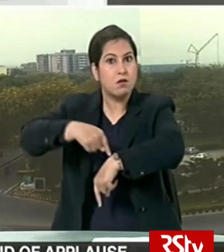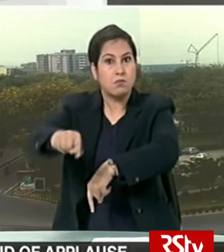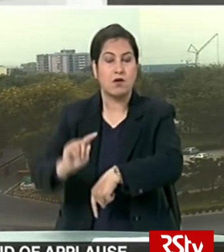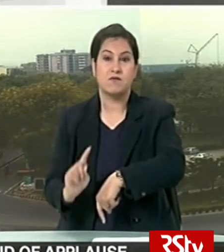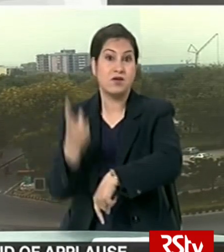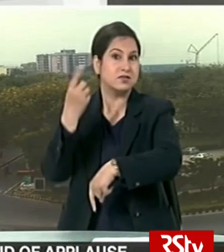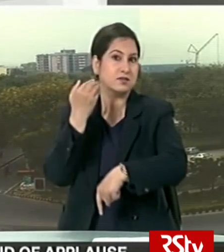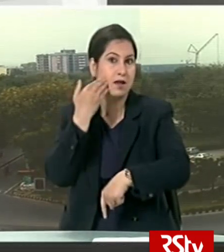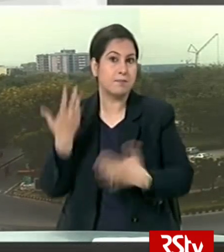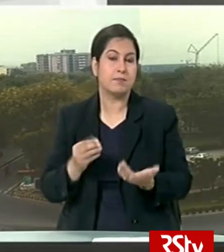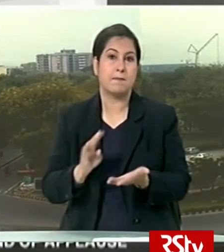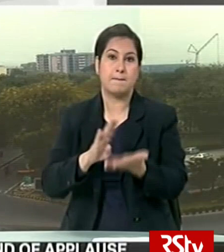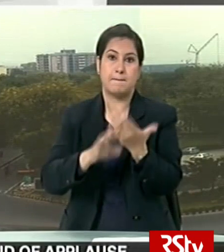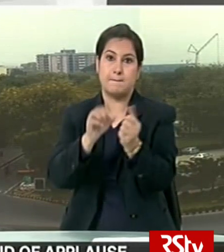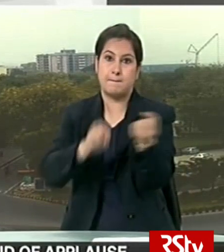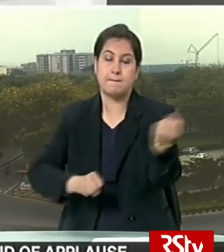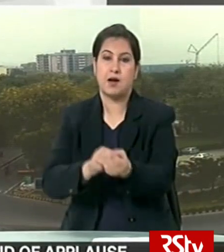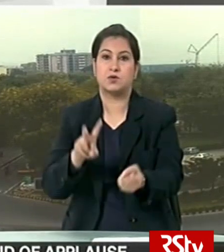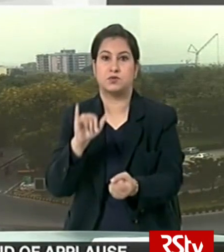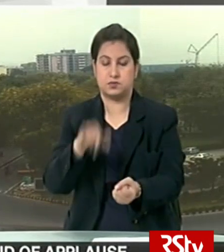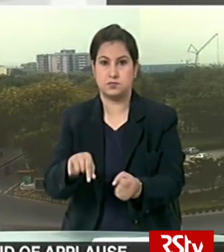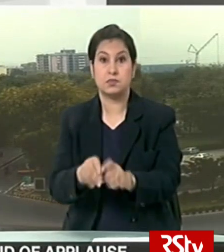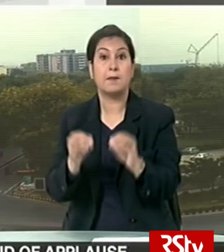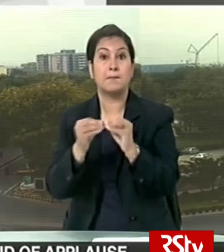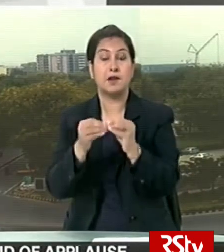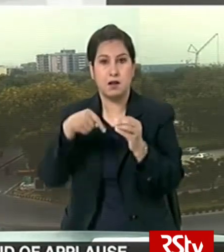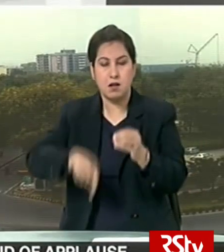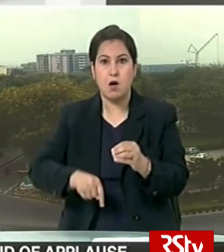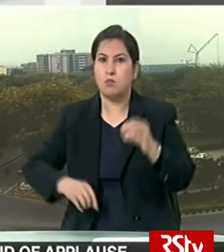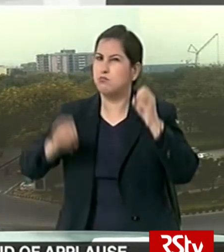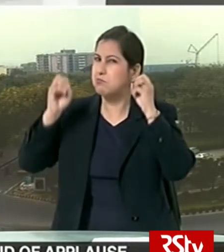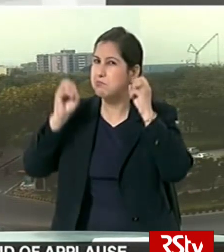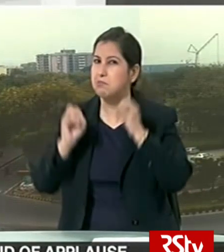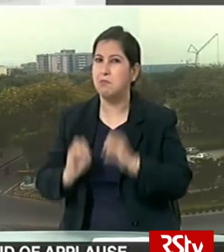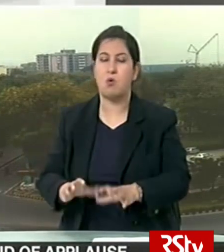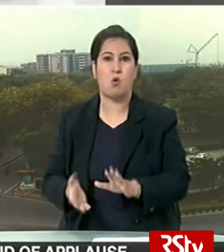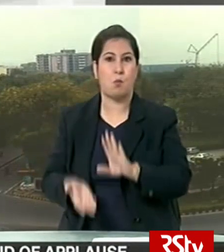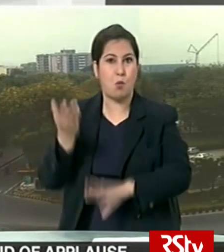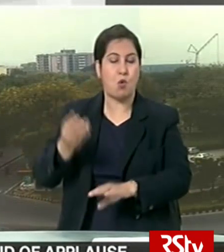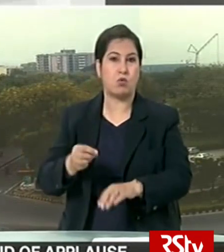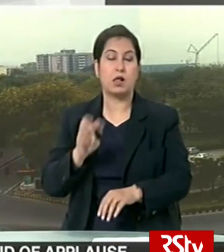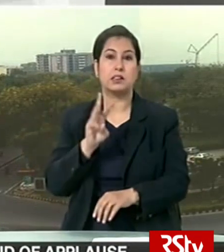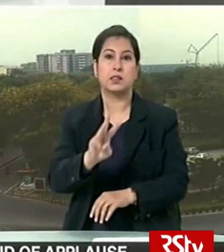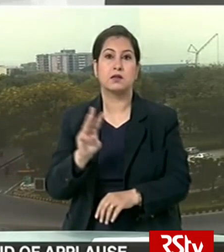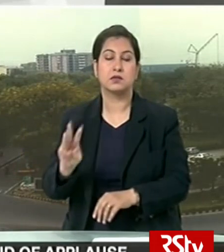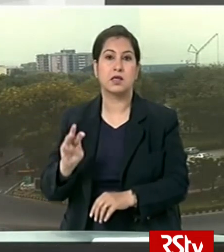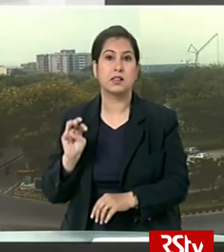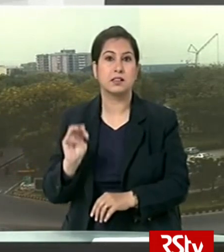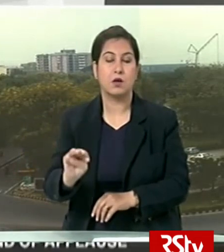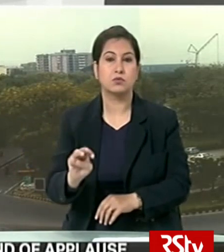first took place on March 26th Britain is now the worst hit country in Europe with 33